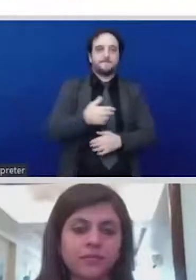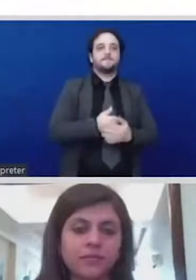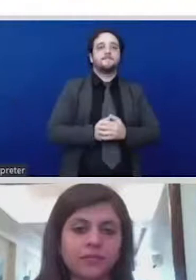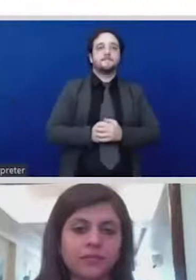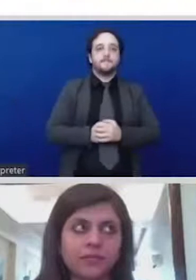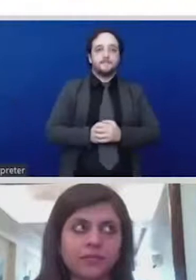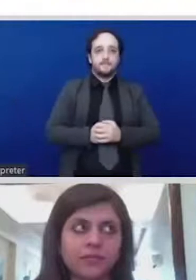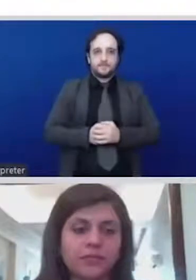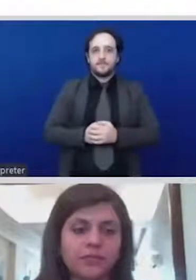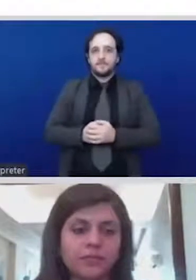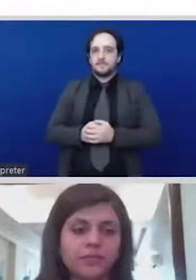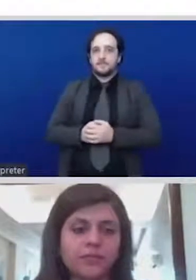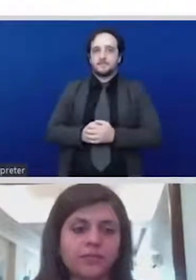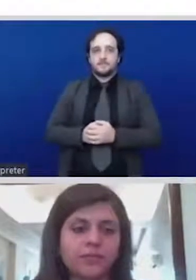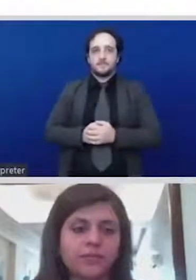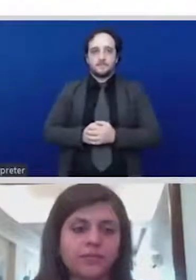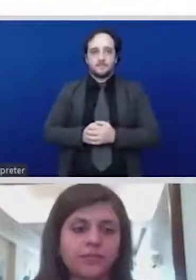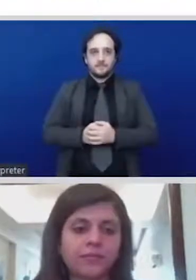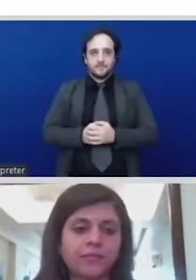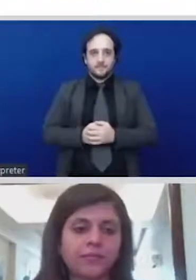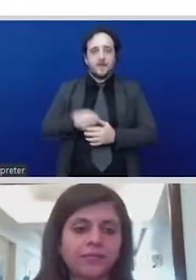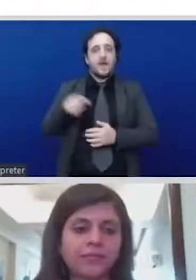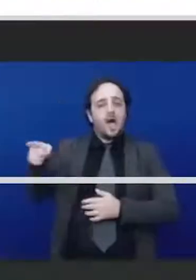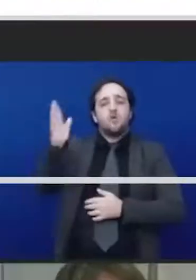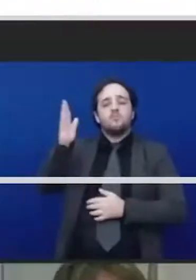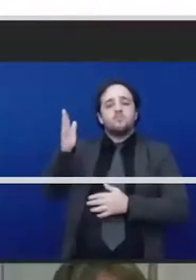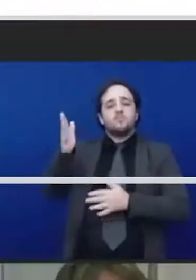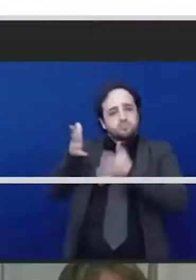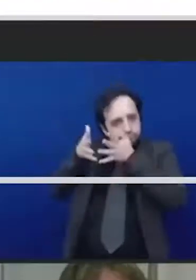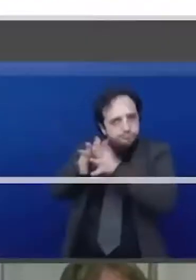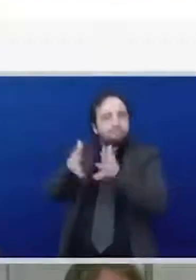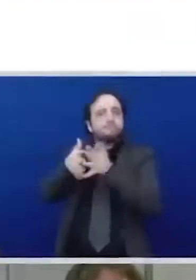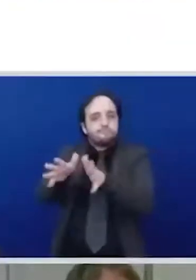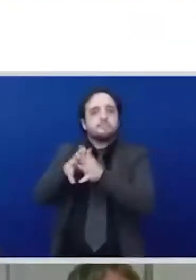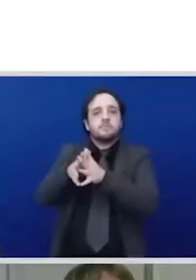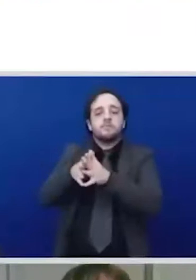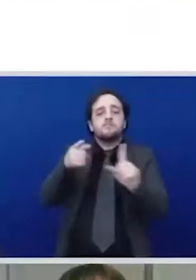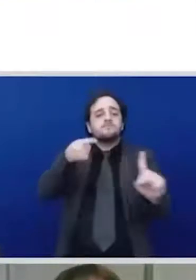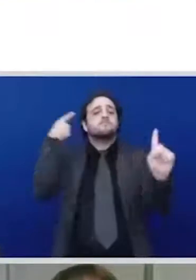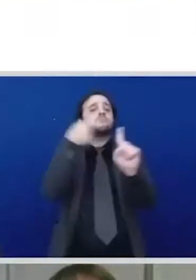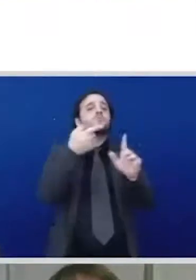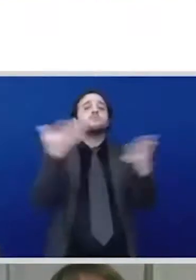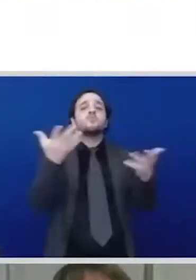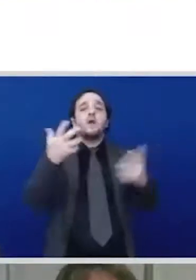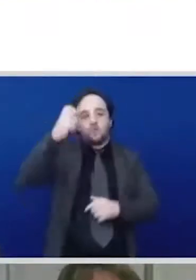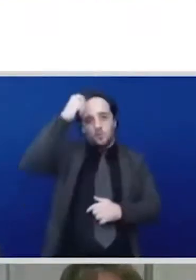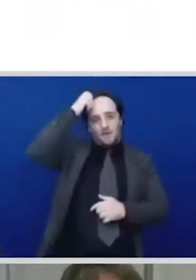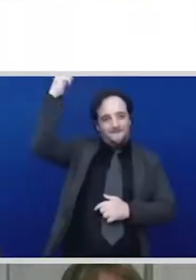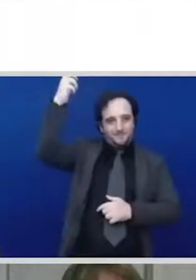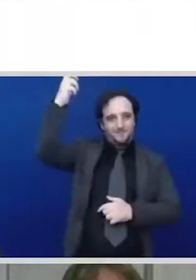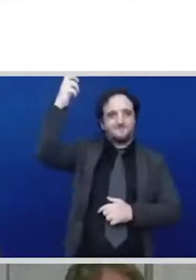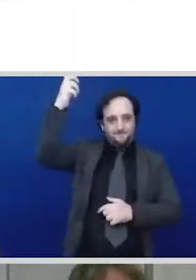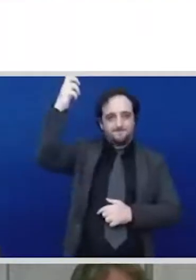government perspective you know from your policy space how do you see the COVID-19 pandemic